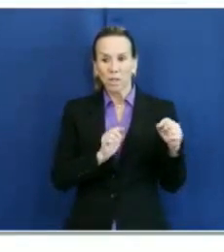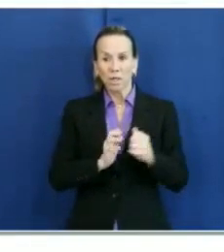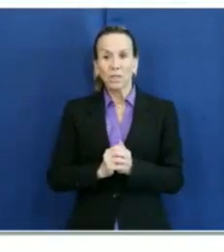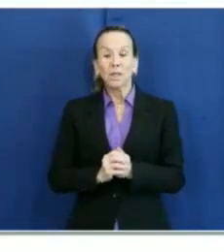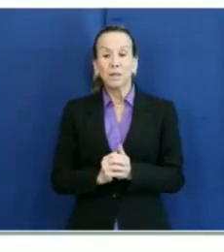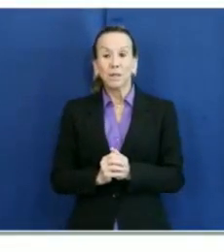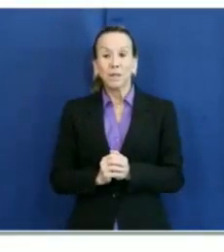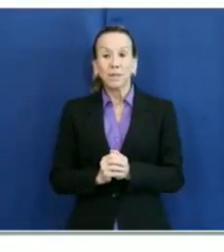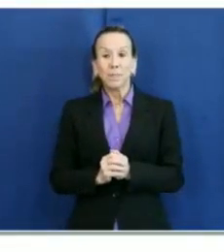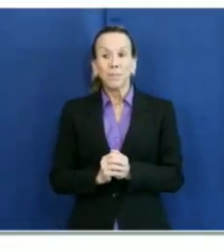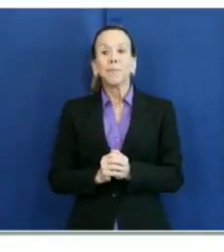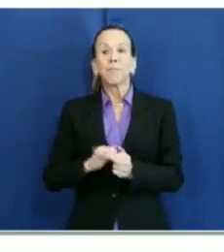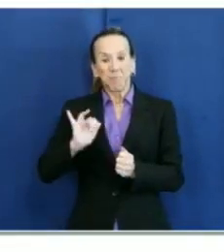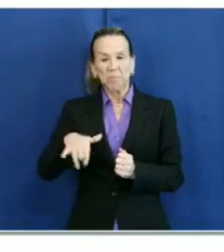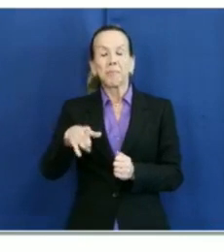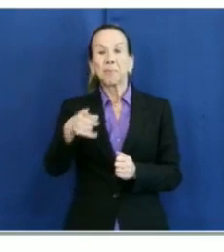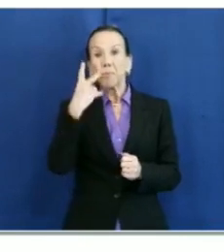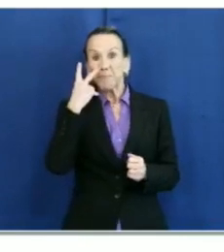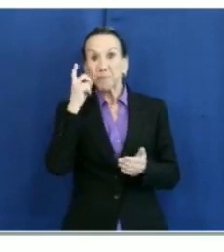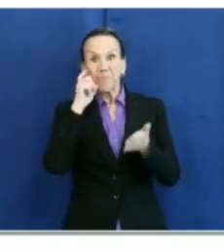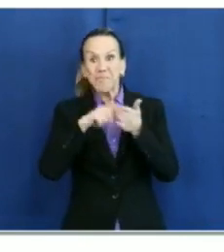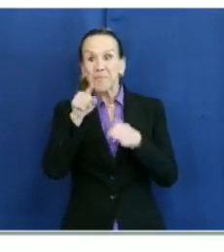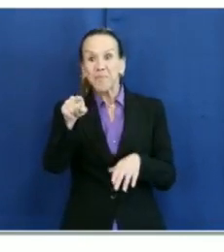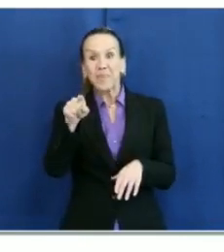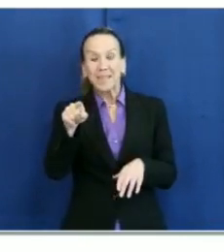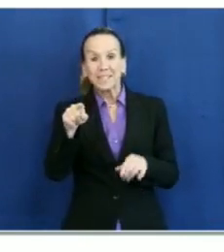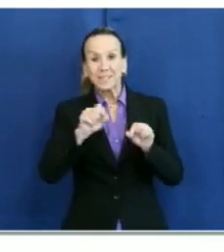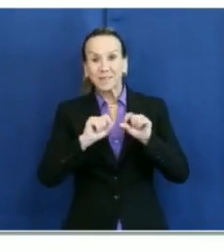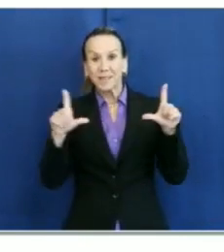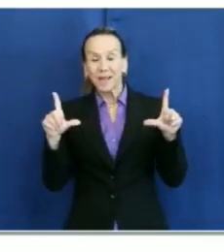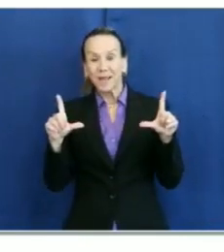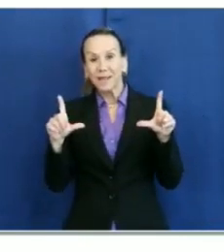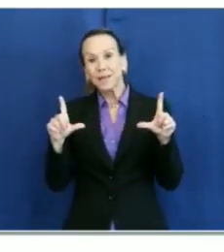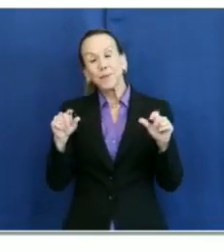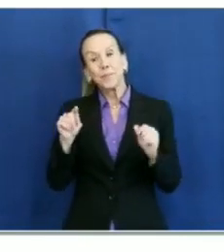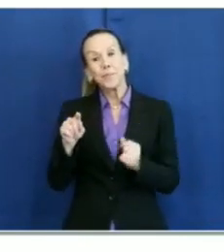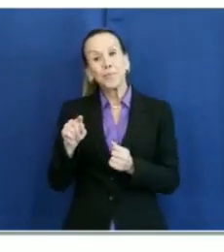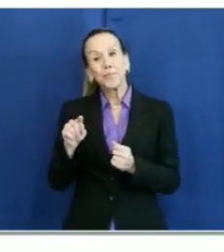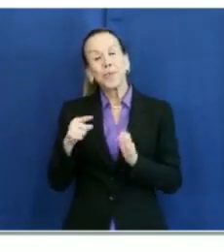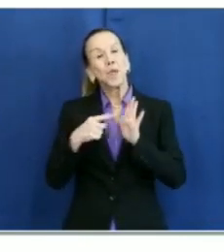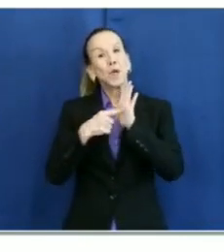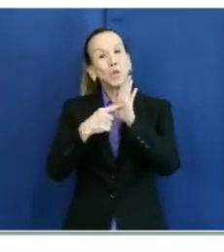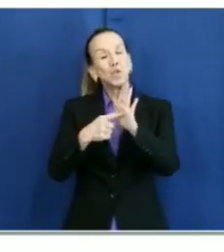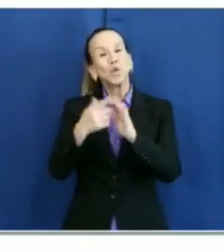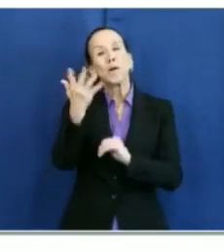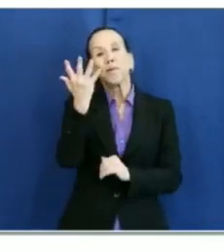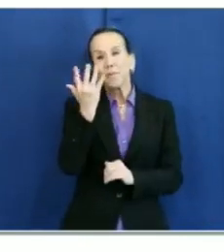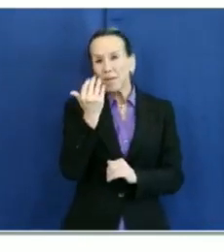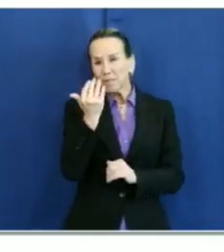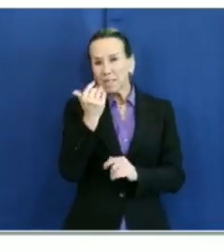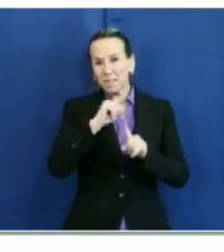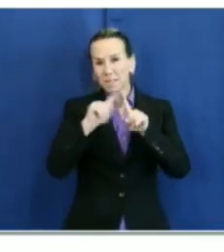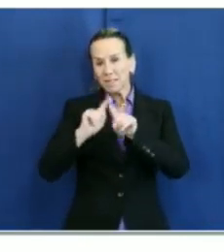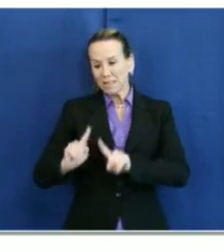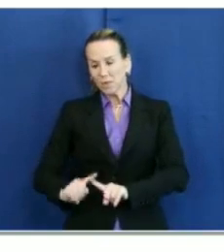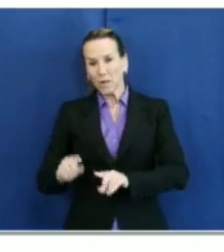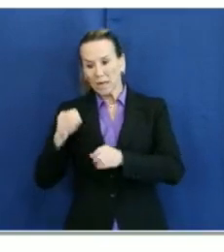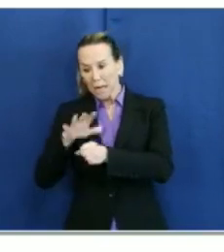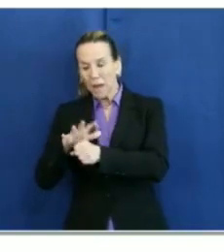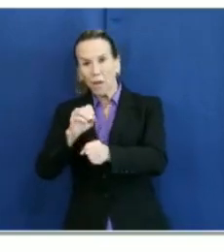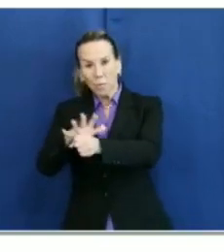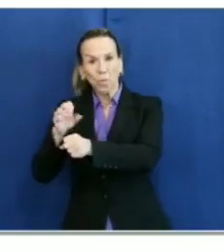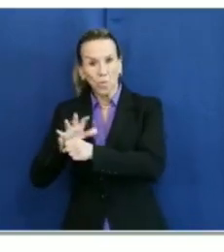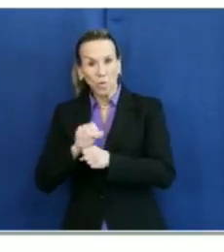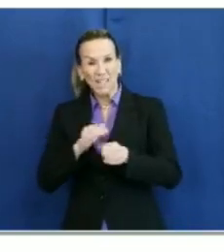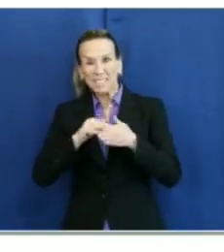this one. This slide shows the 15 outbreaks in the